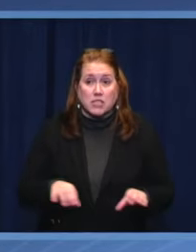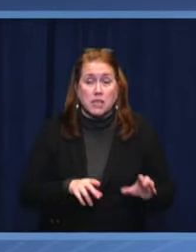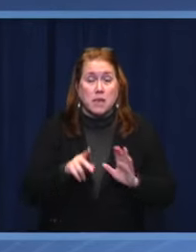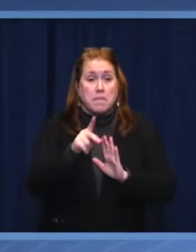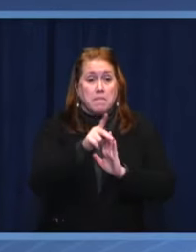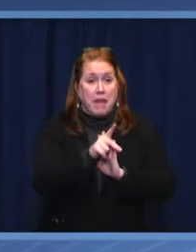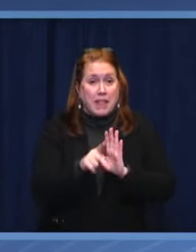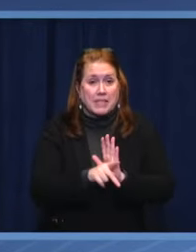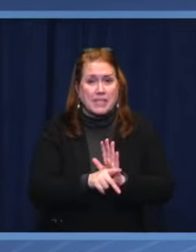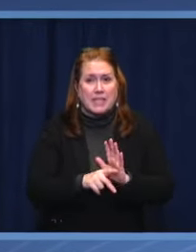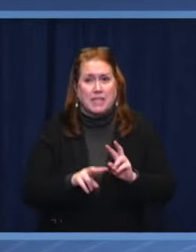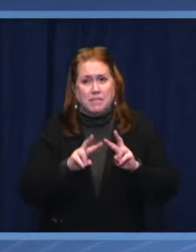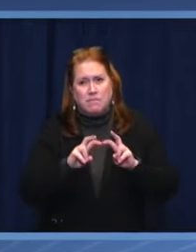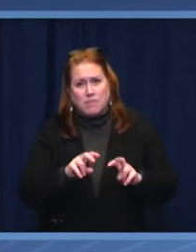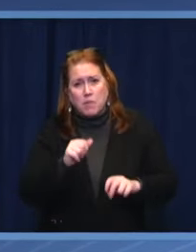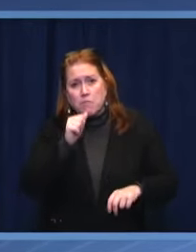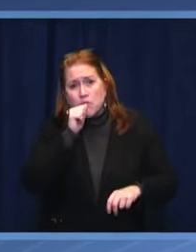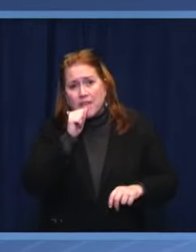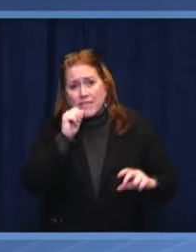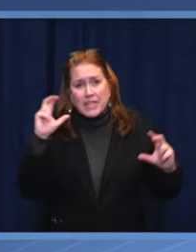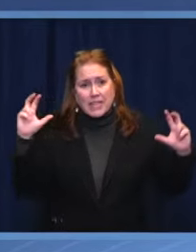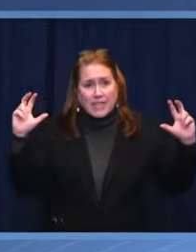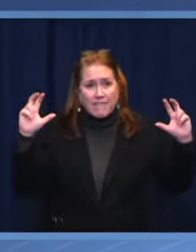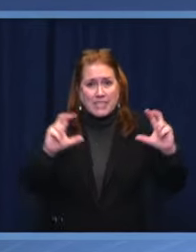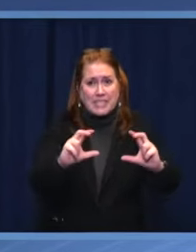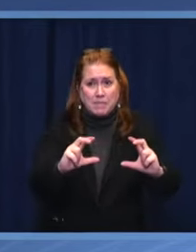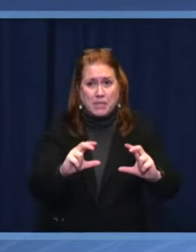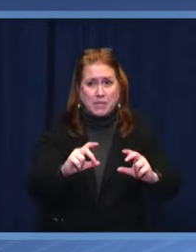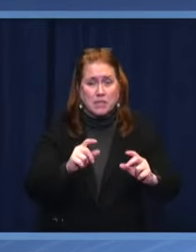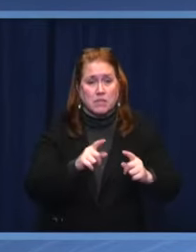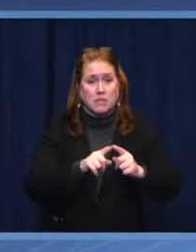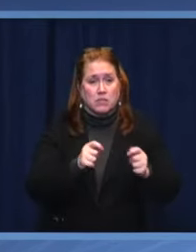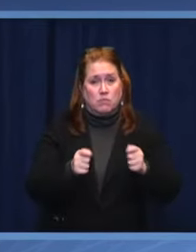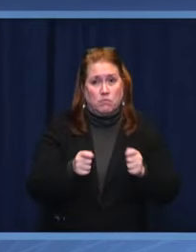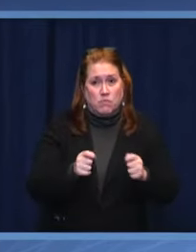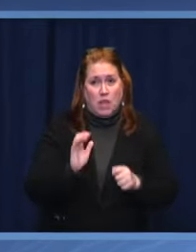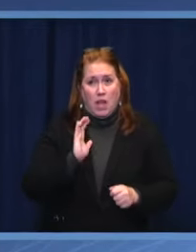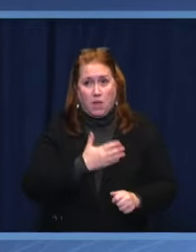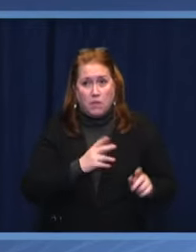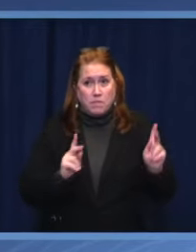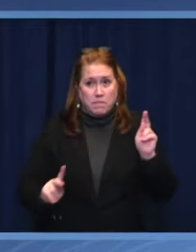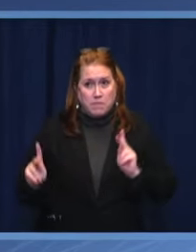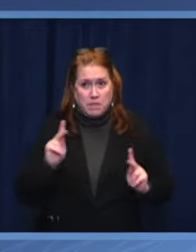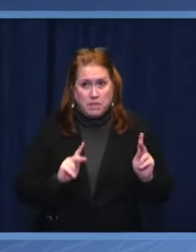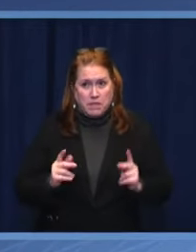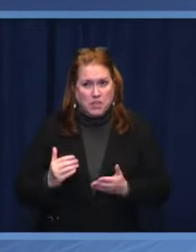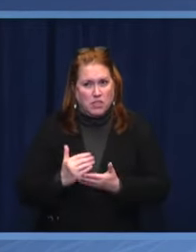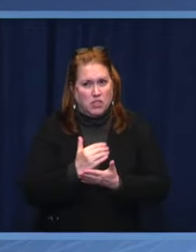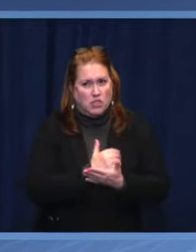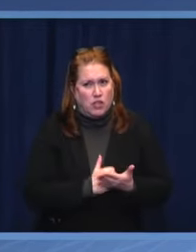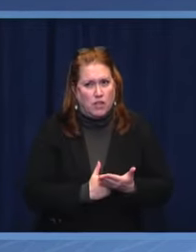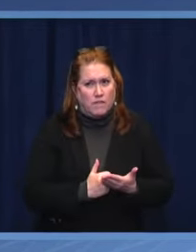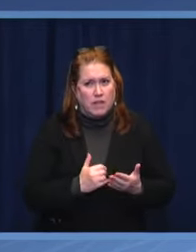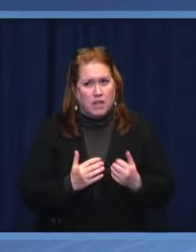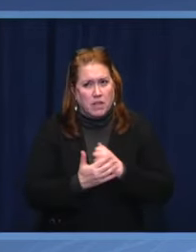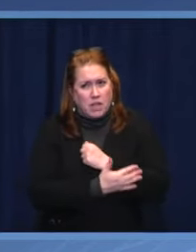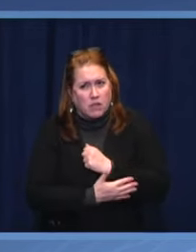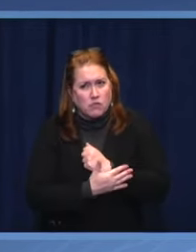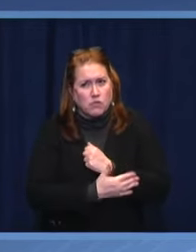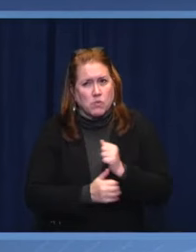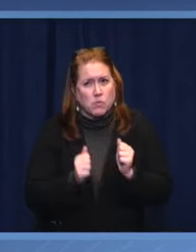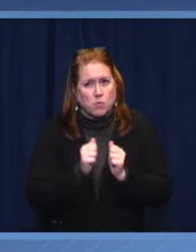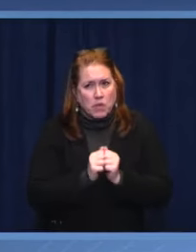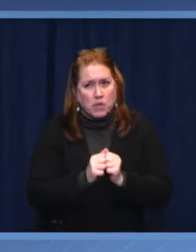private investment and public management. Our citizens deserve countries with opportunities,